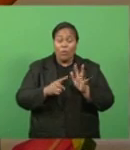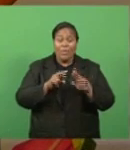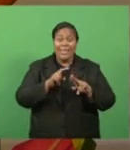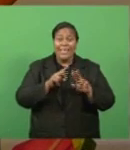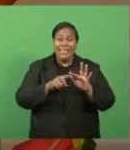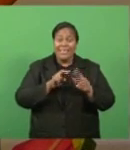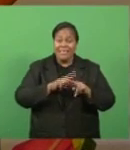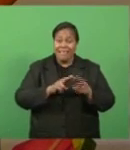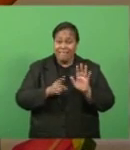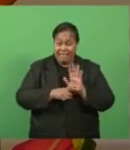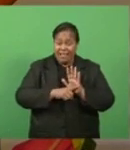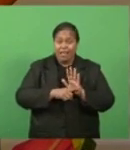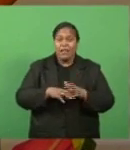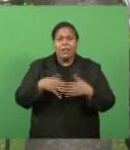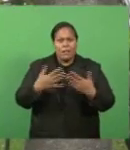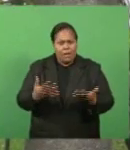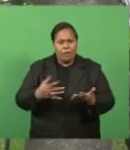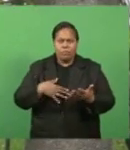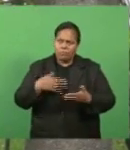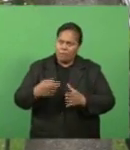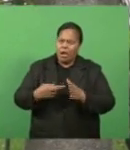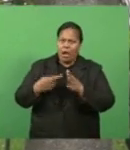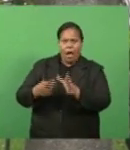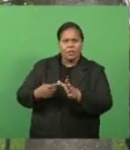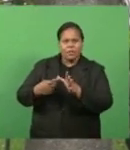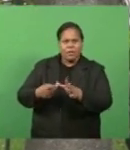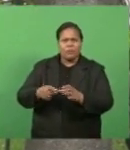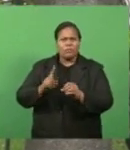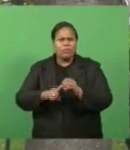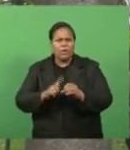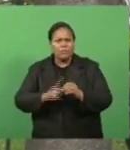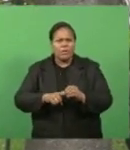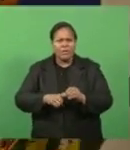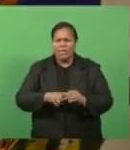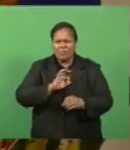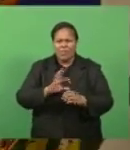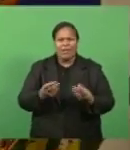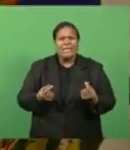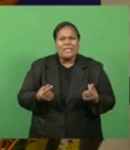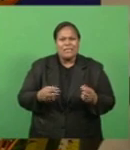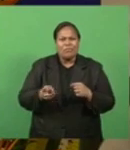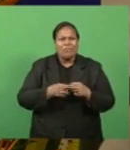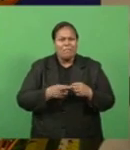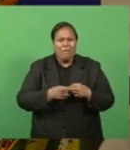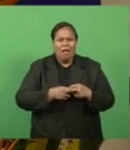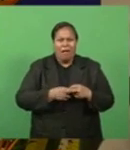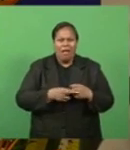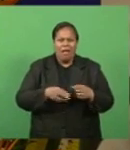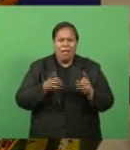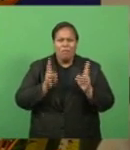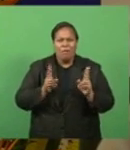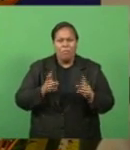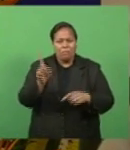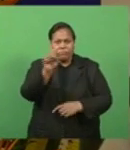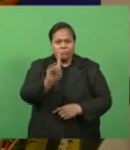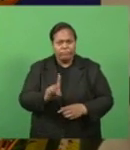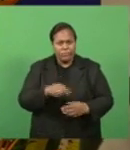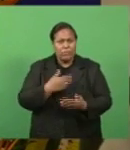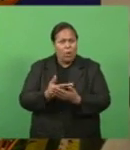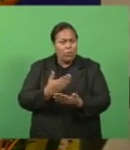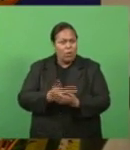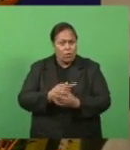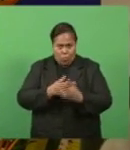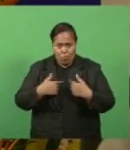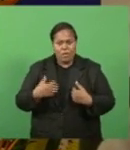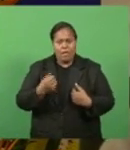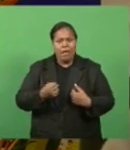normalising the power supply across affected areas is no easy fix. We have around 10